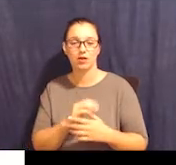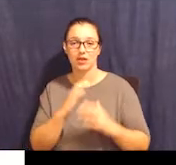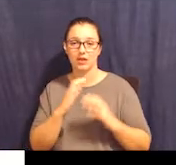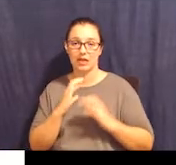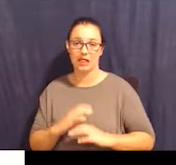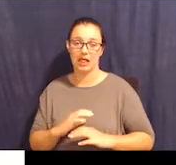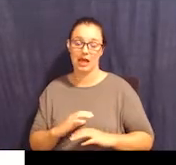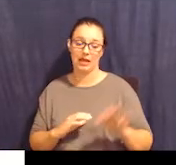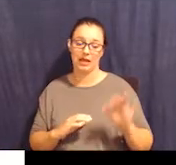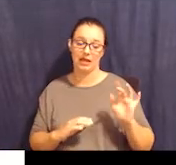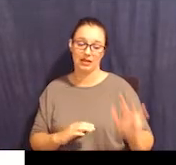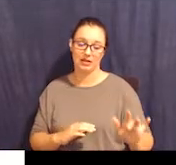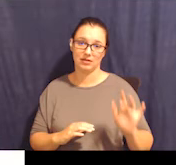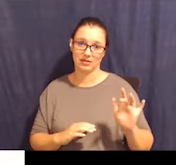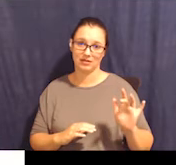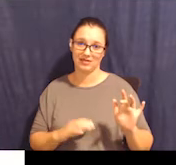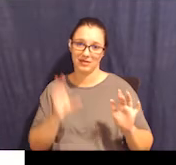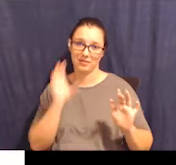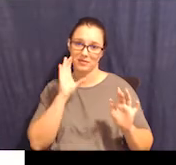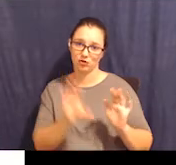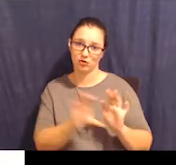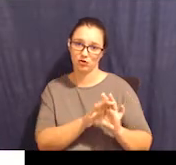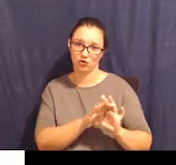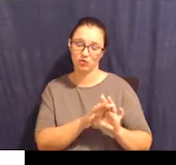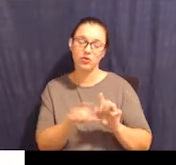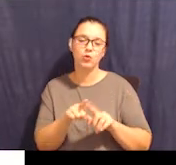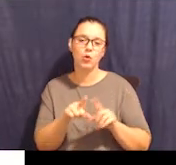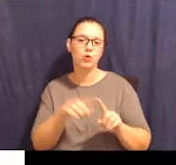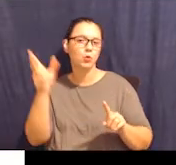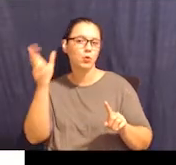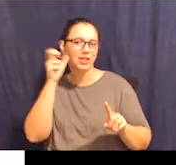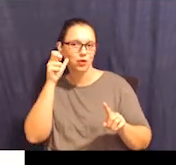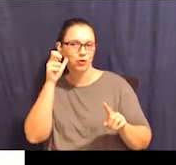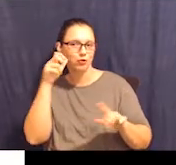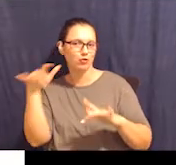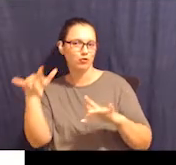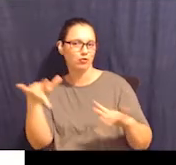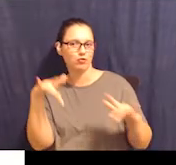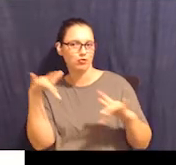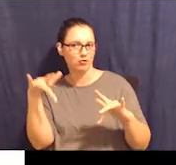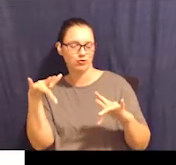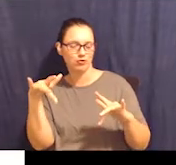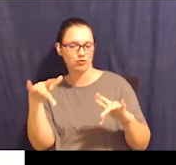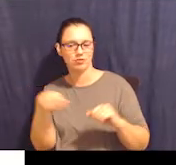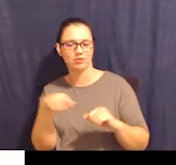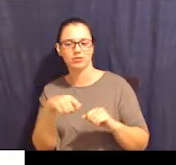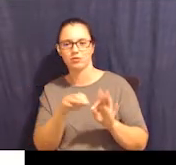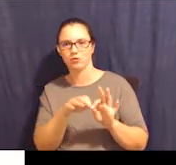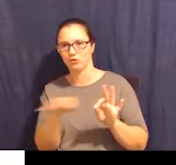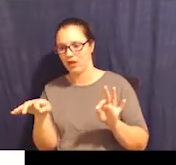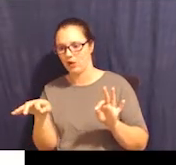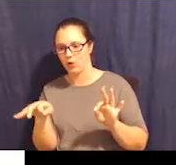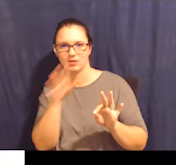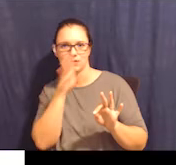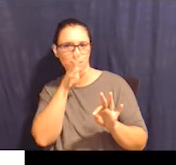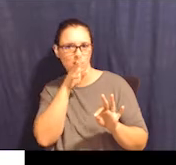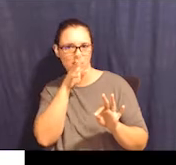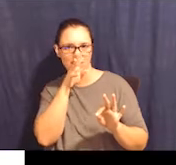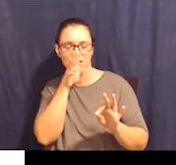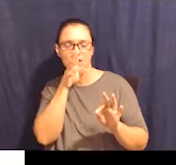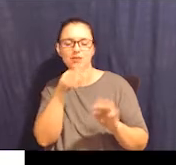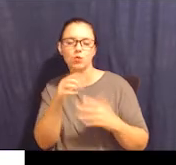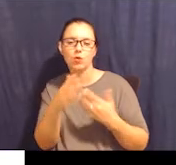hear written out or spoken what they've selected. So there's like a second layer of confirmation.